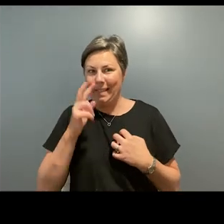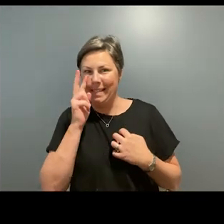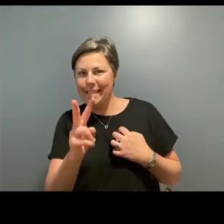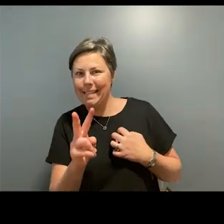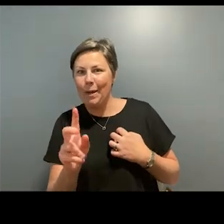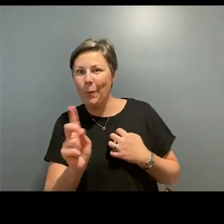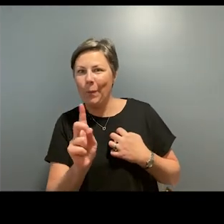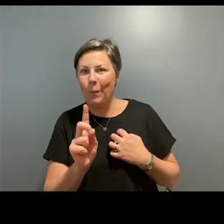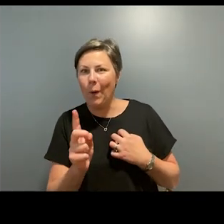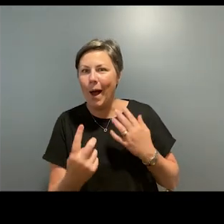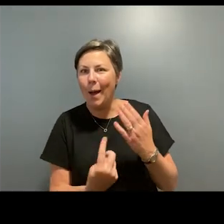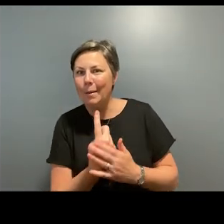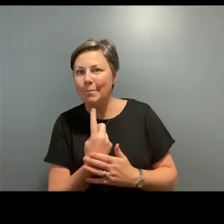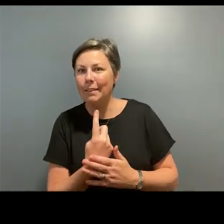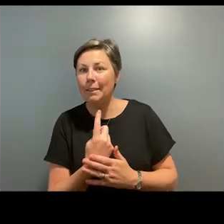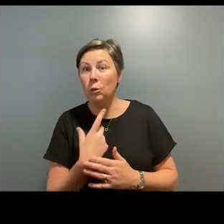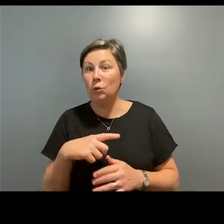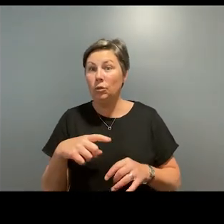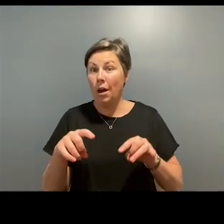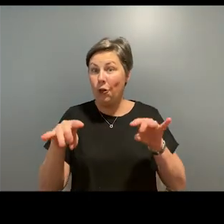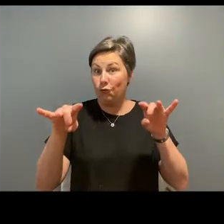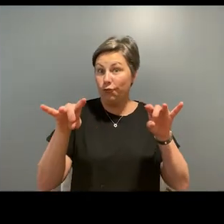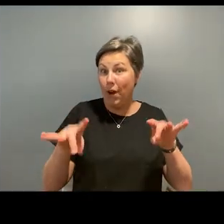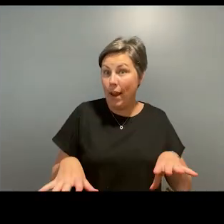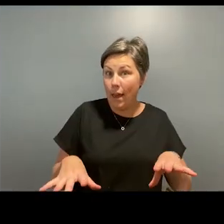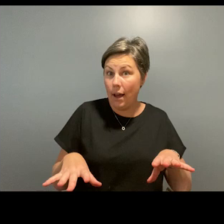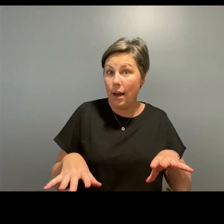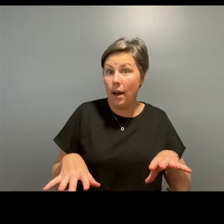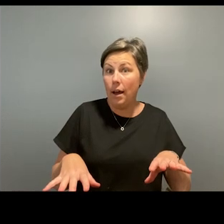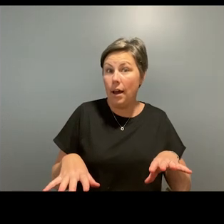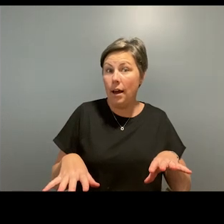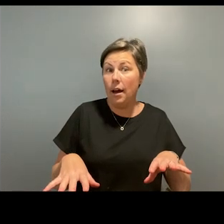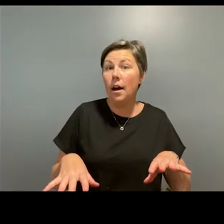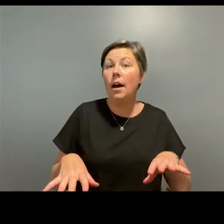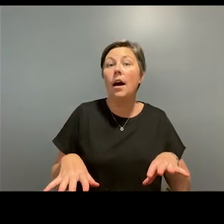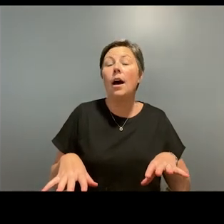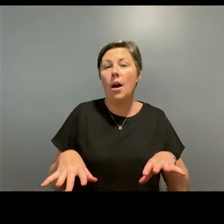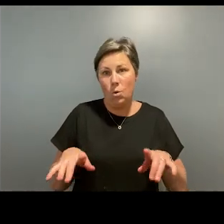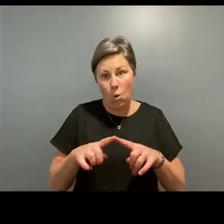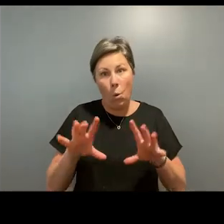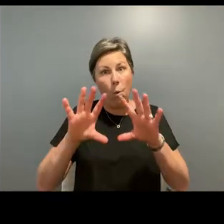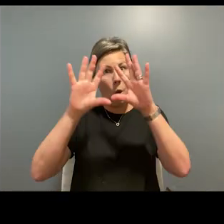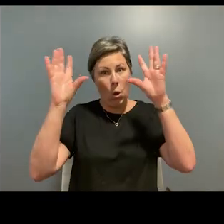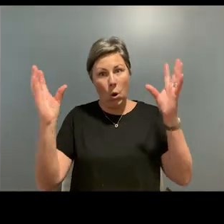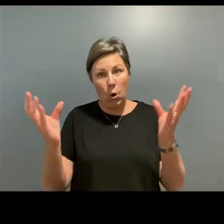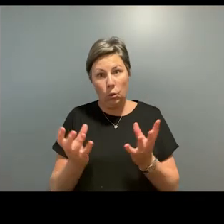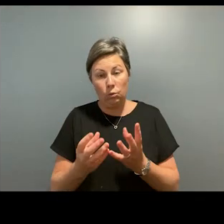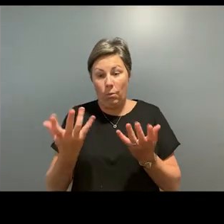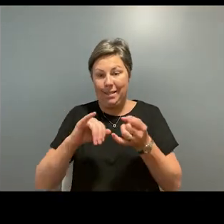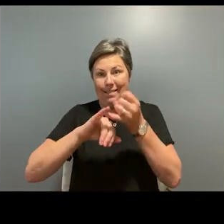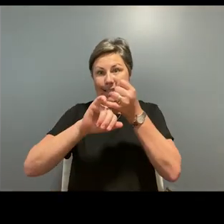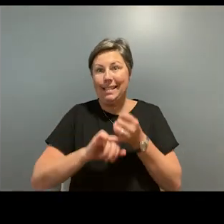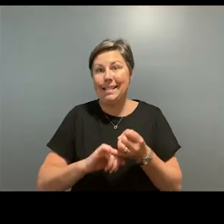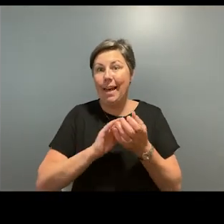it promises as not only Australia's leading photography exhibition but one of the most significant festivals